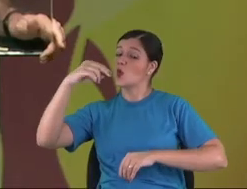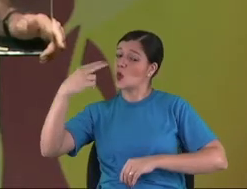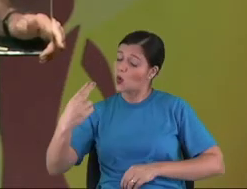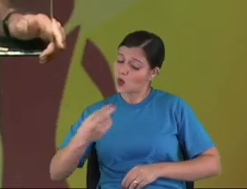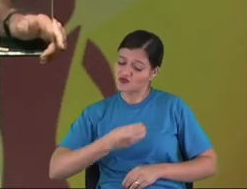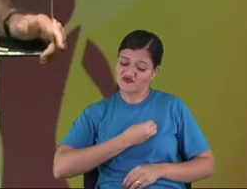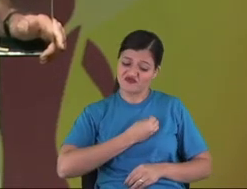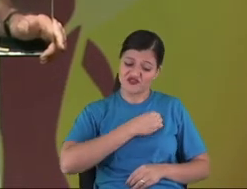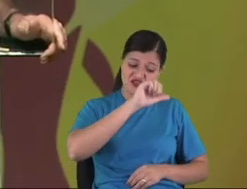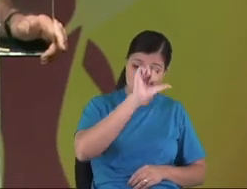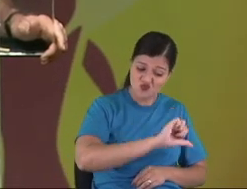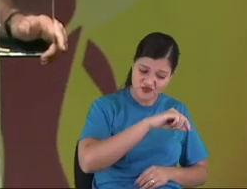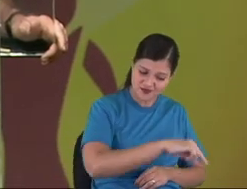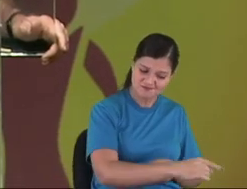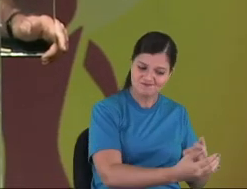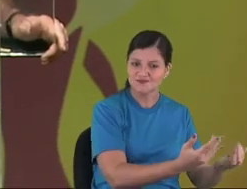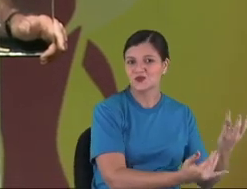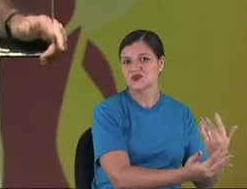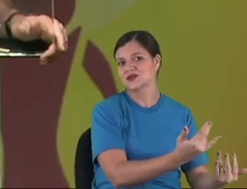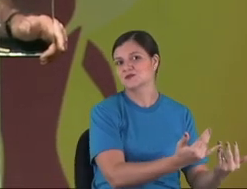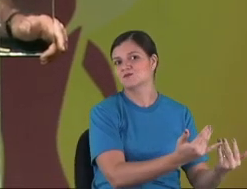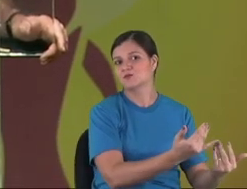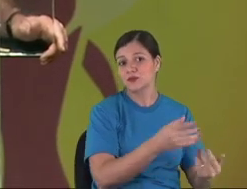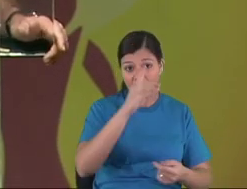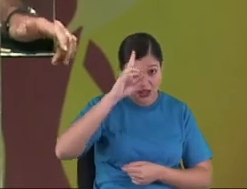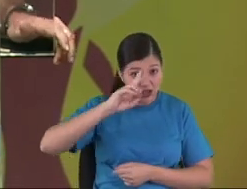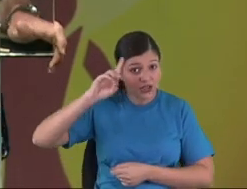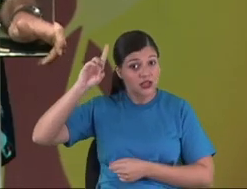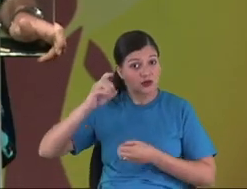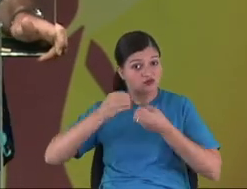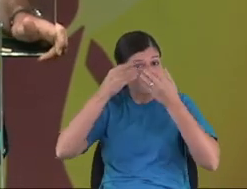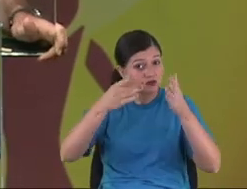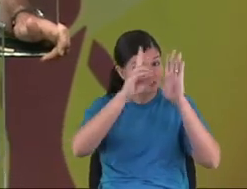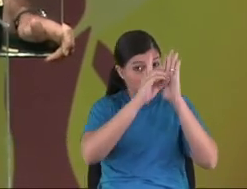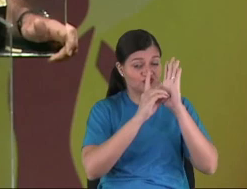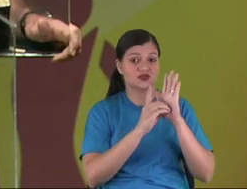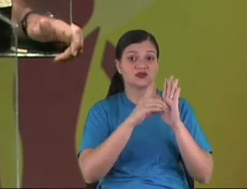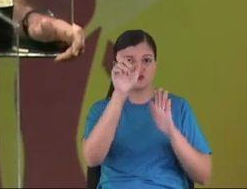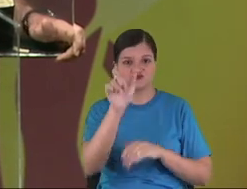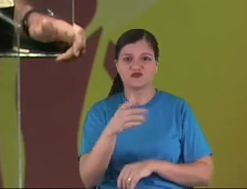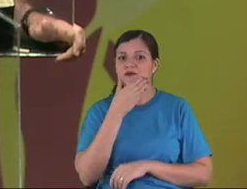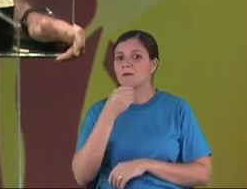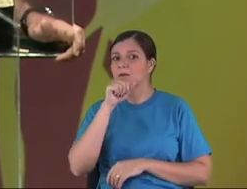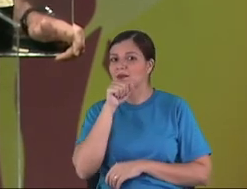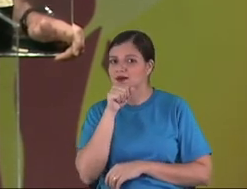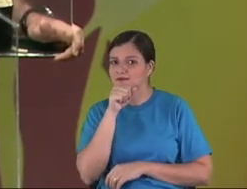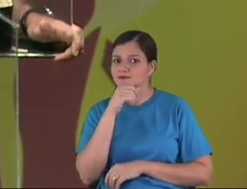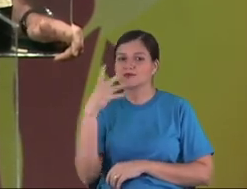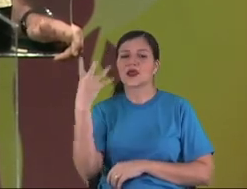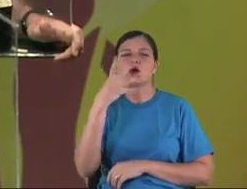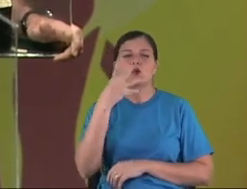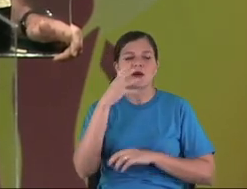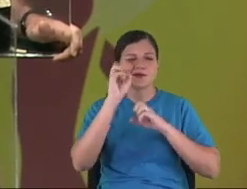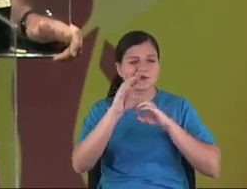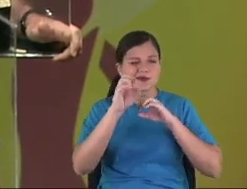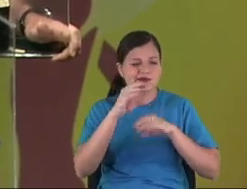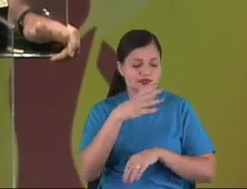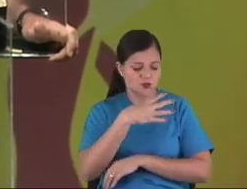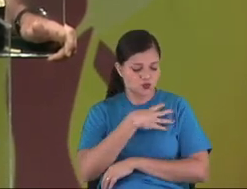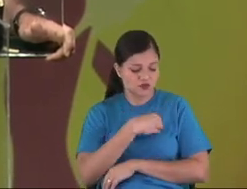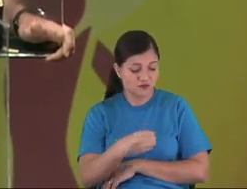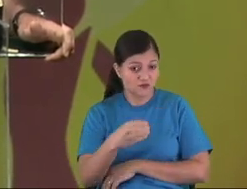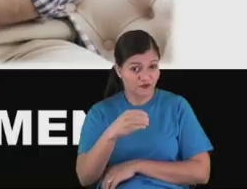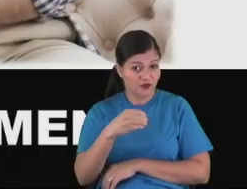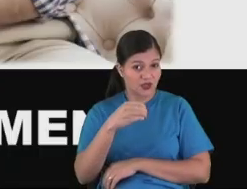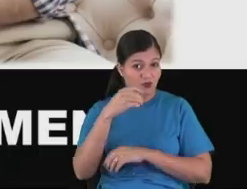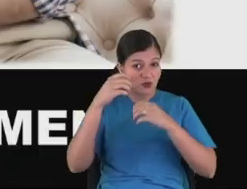to hell. And God gave you this thing to do. Teach your kid to protect